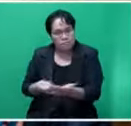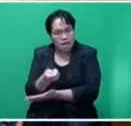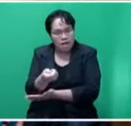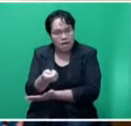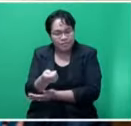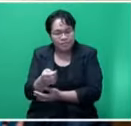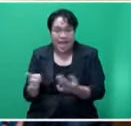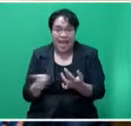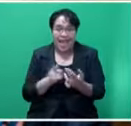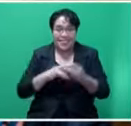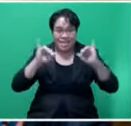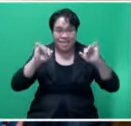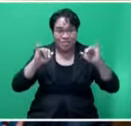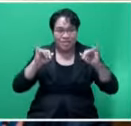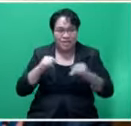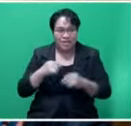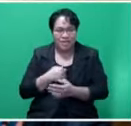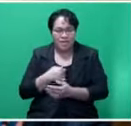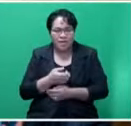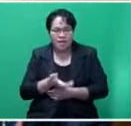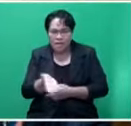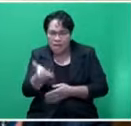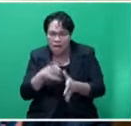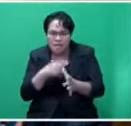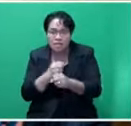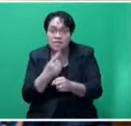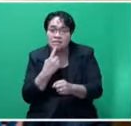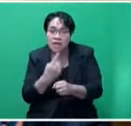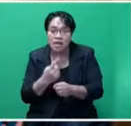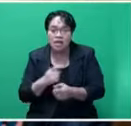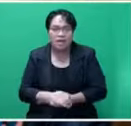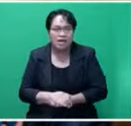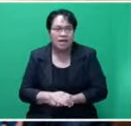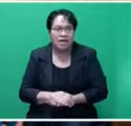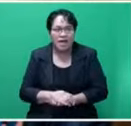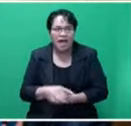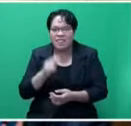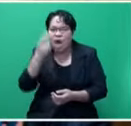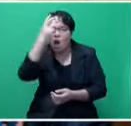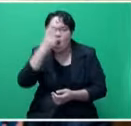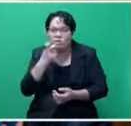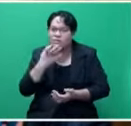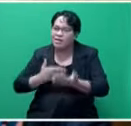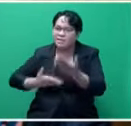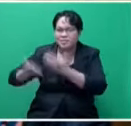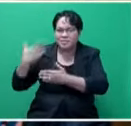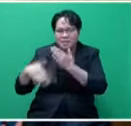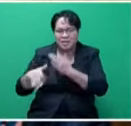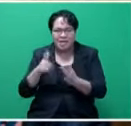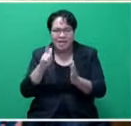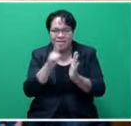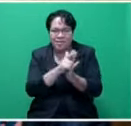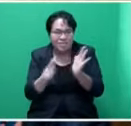Now the other issue is, the Honorable Lieutenant General has mentioned about the archaic, the archaic bureaucratic